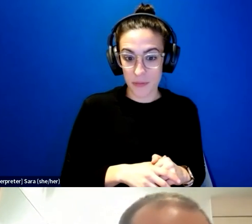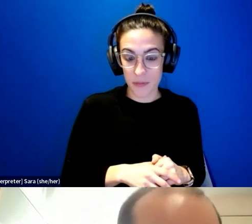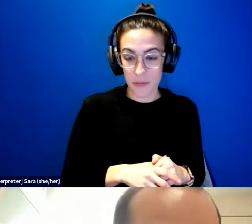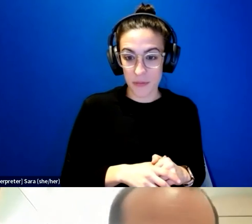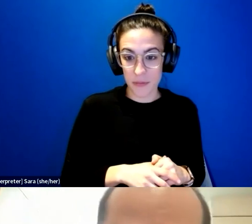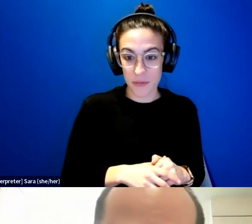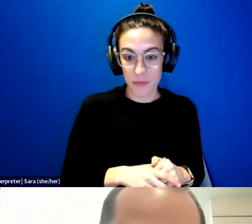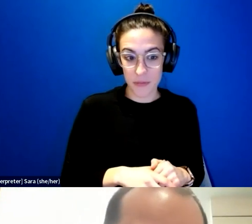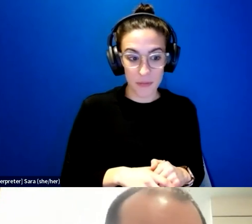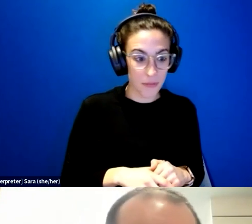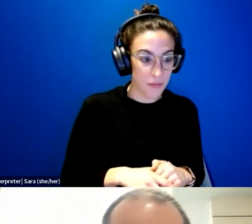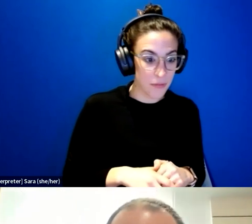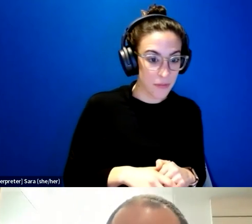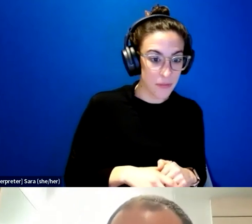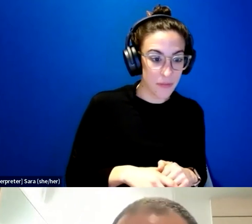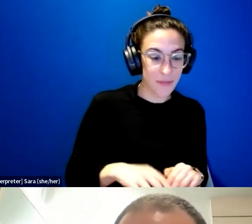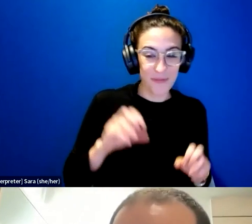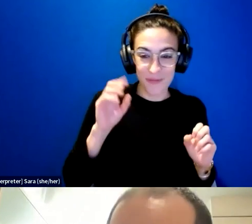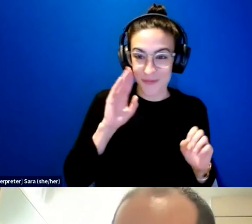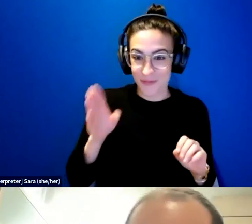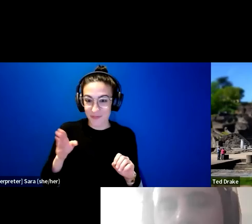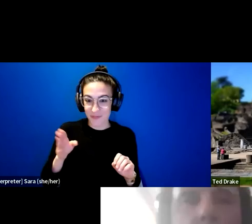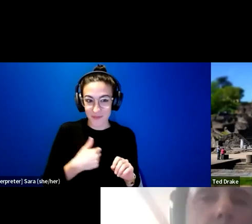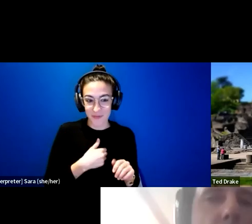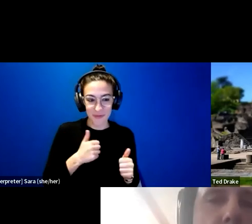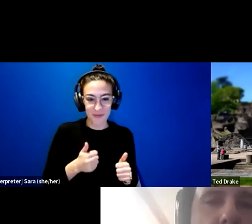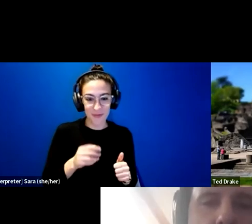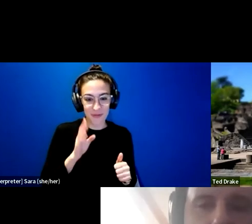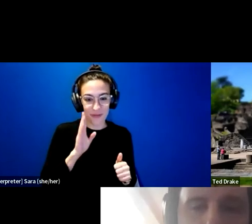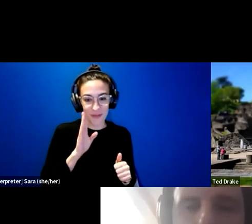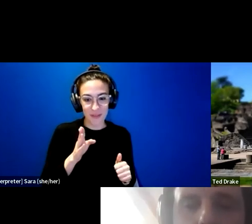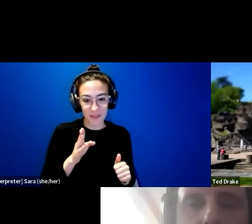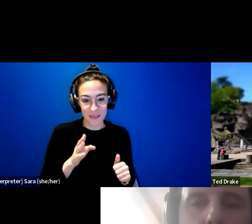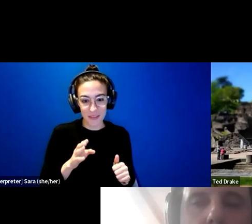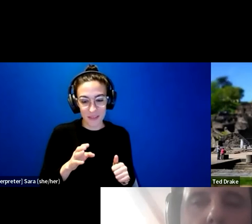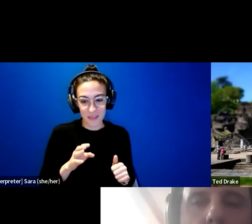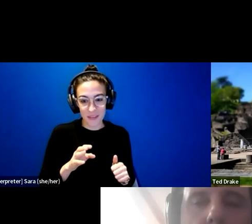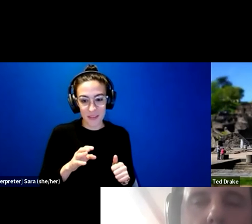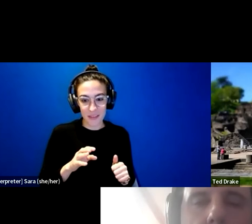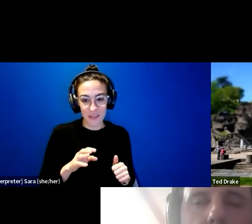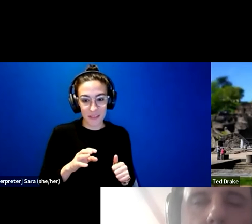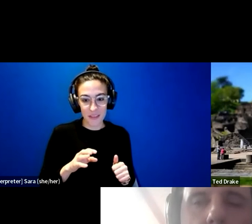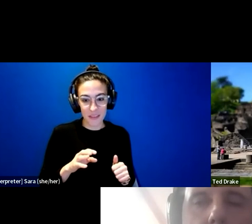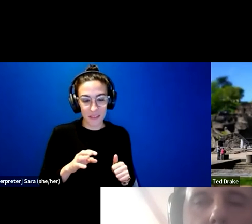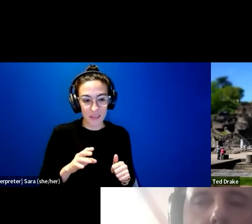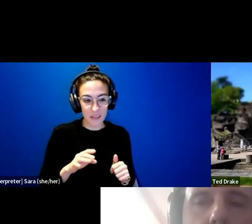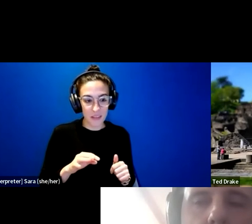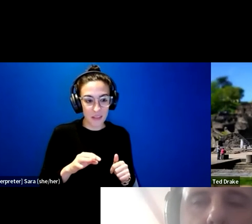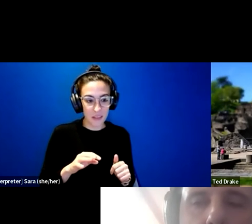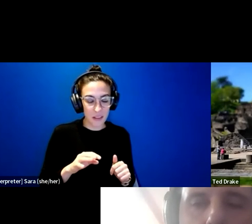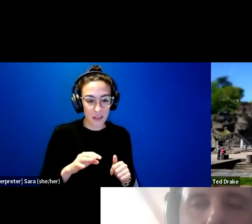Hello. We are going to have our closing session, so